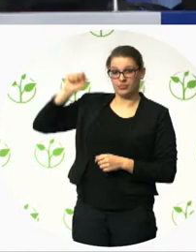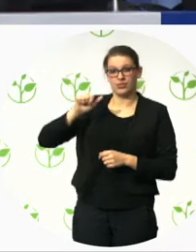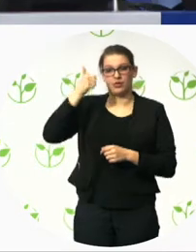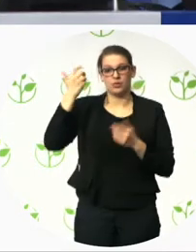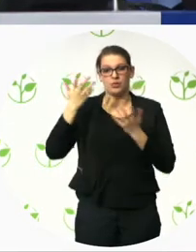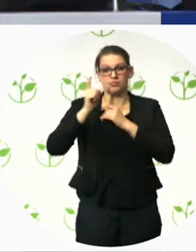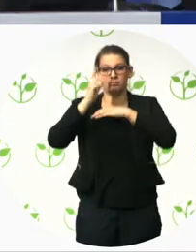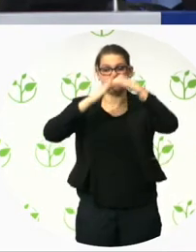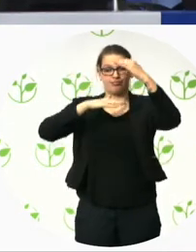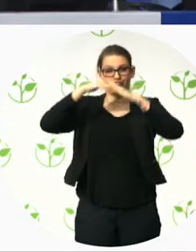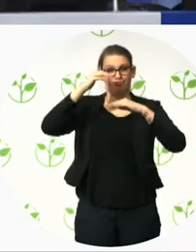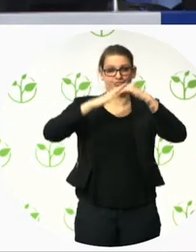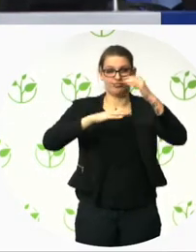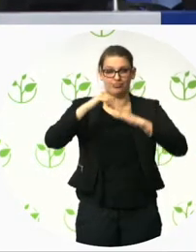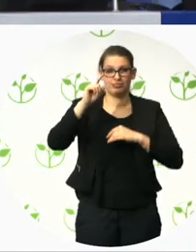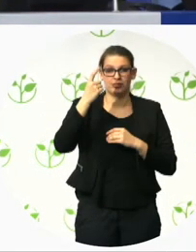moved in, in November.